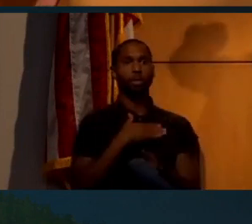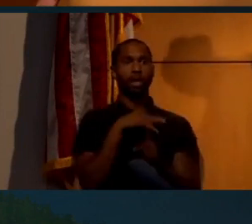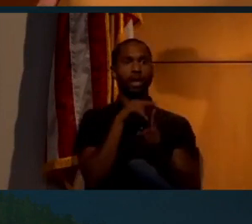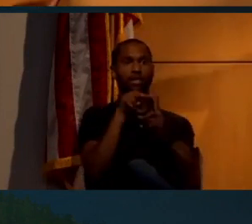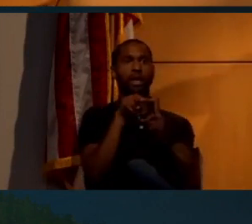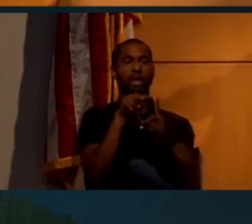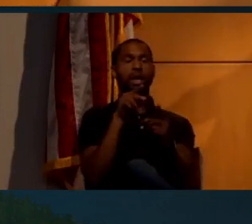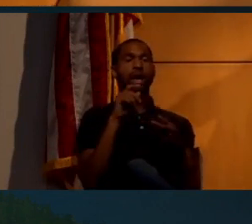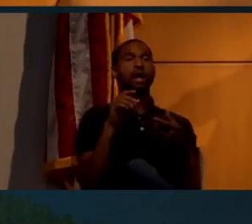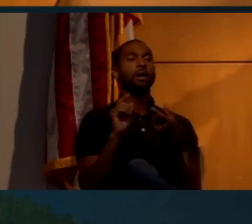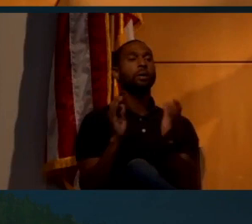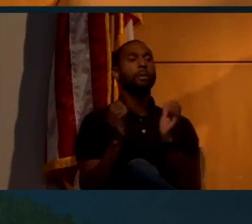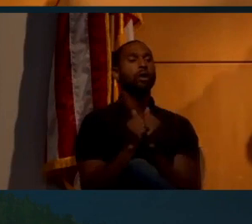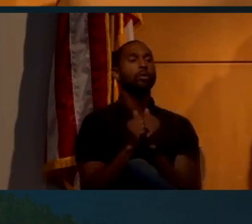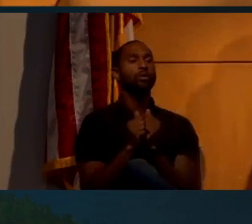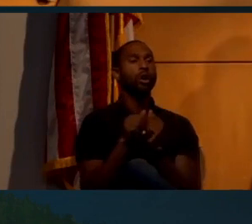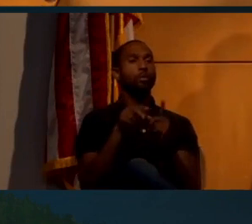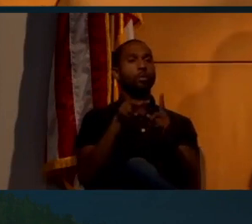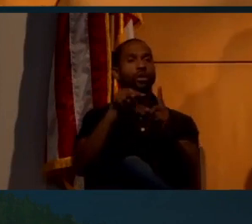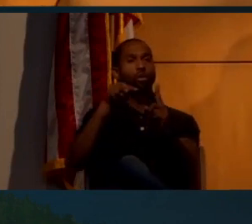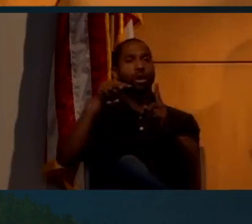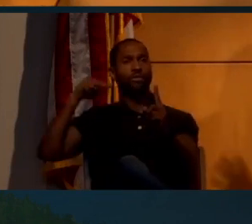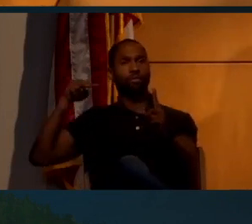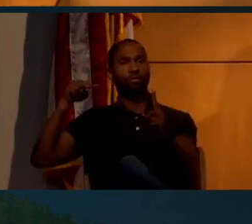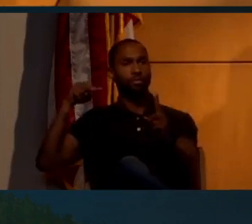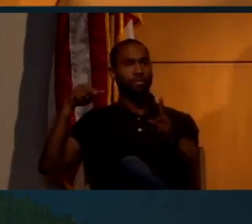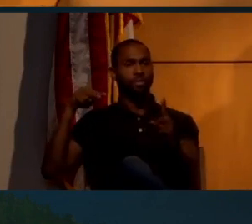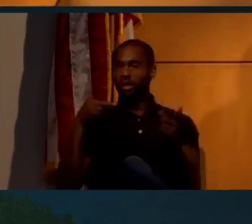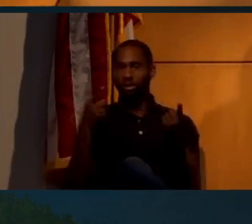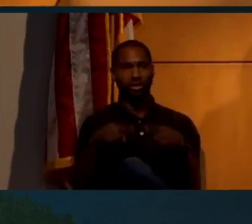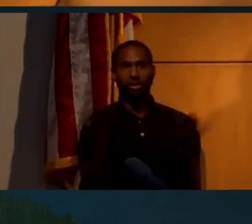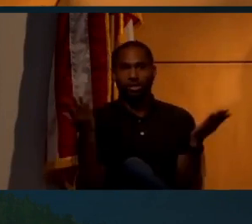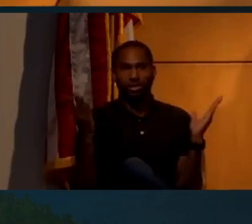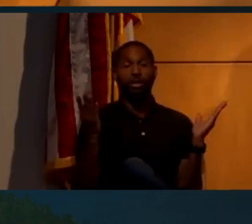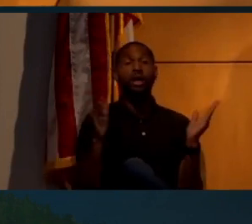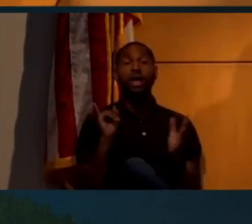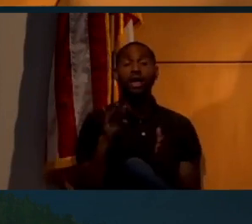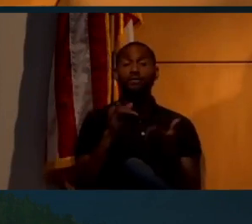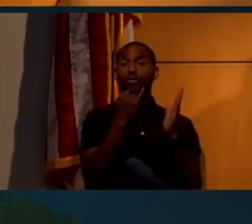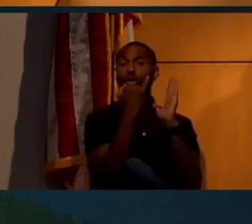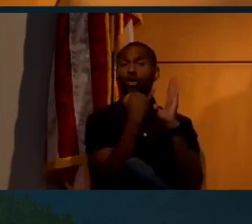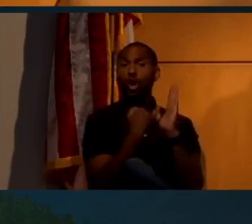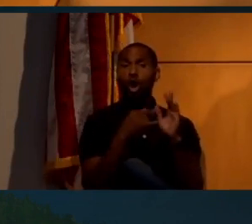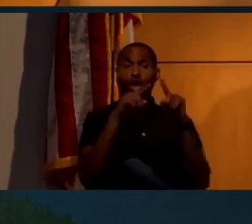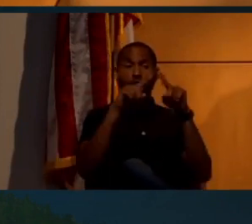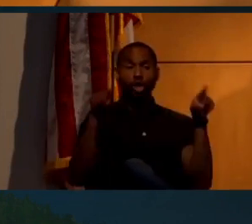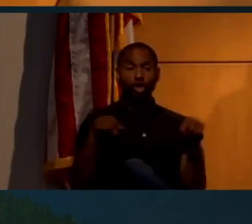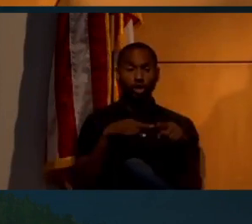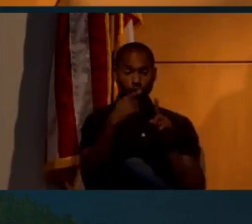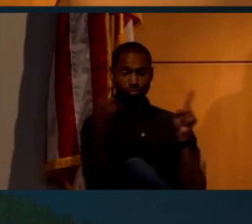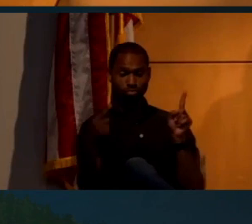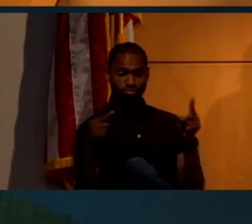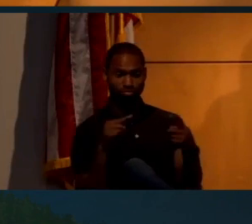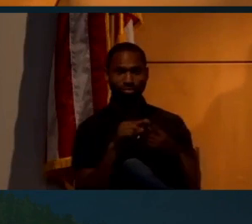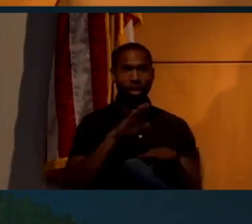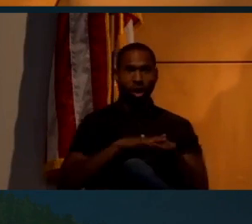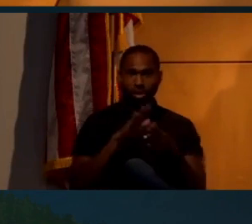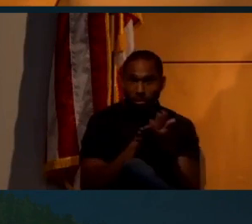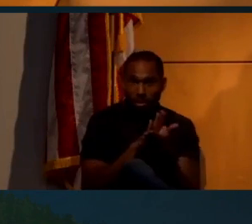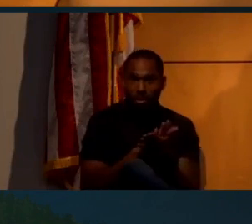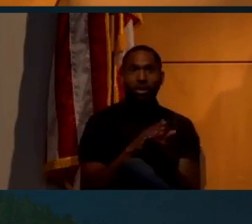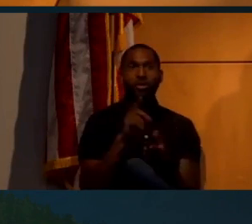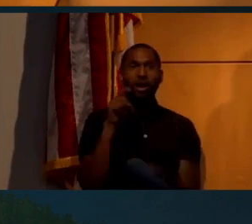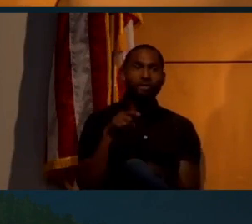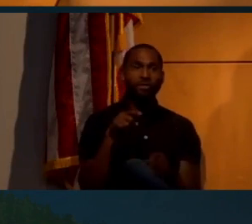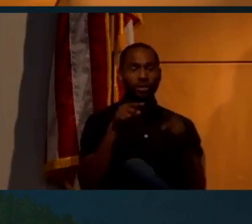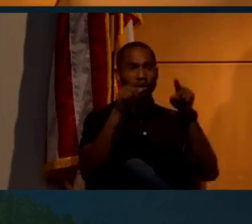sight as opposed to moving away from me. It's all that's going on here. If you've ever drawn a cube on a piece of paper, right, and you